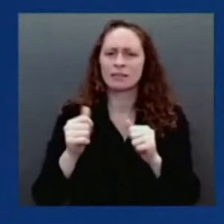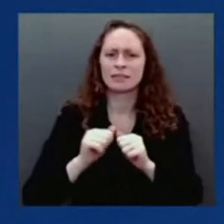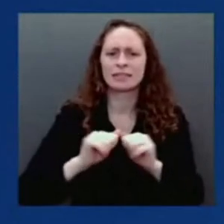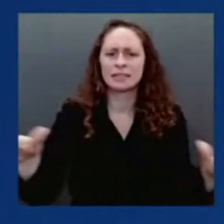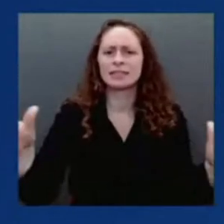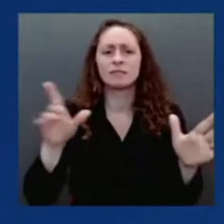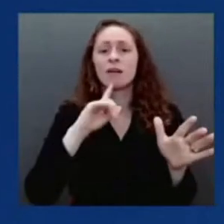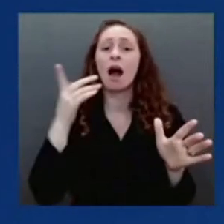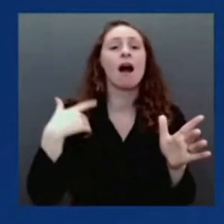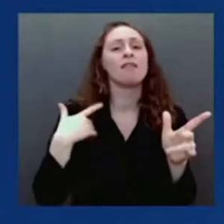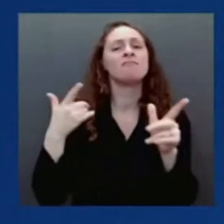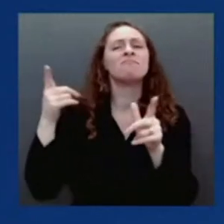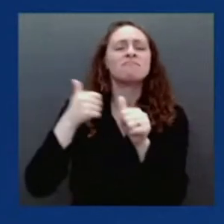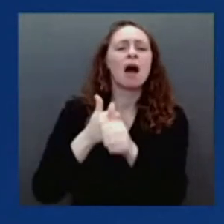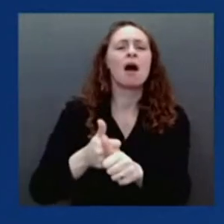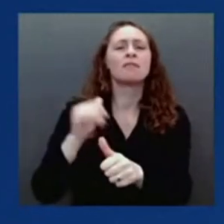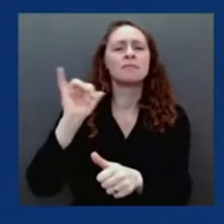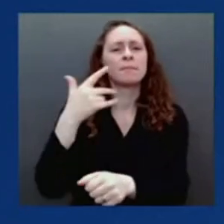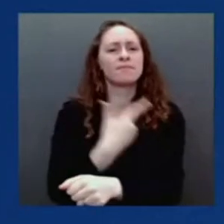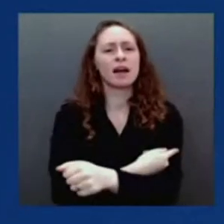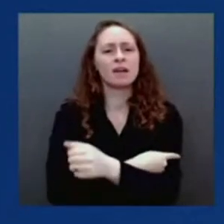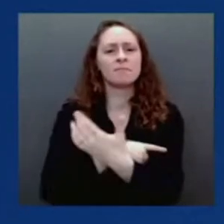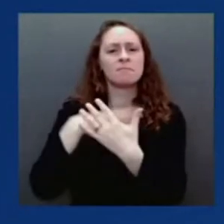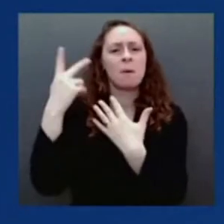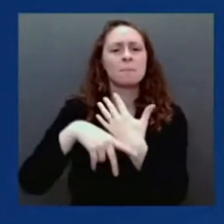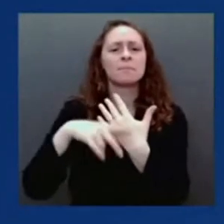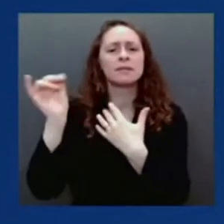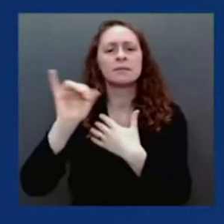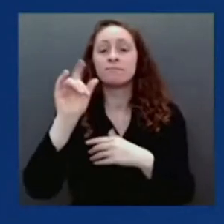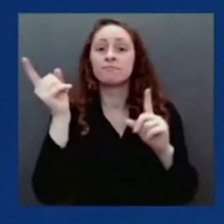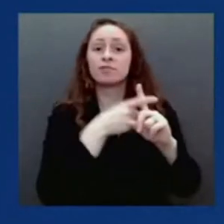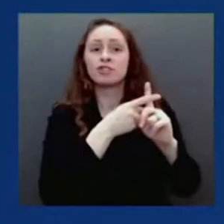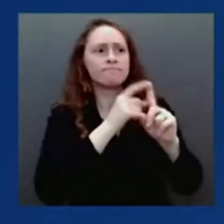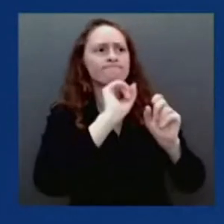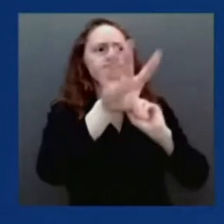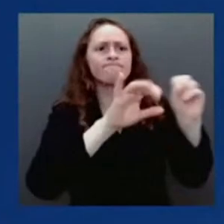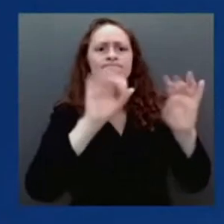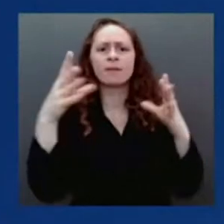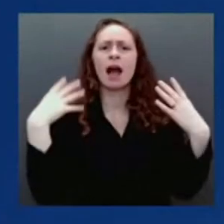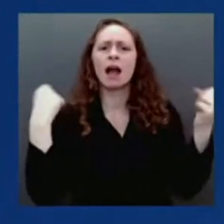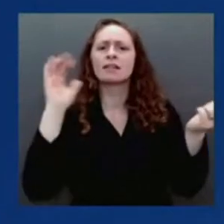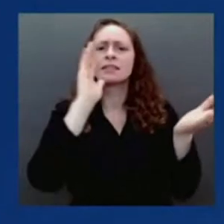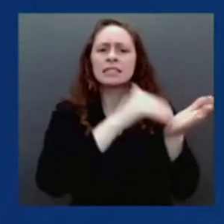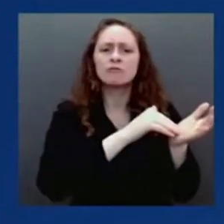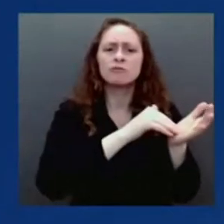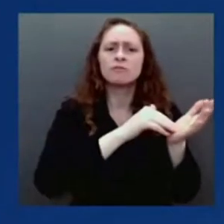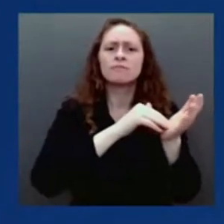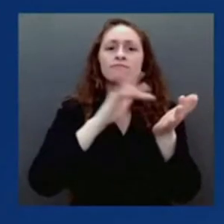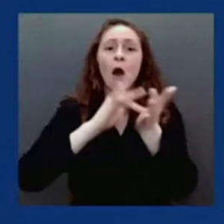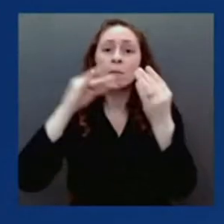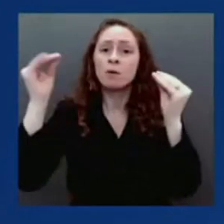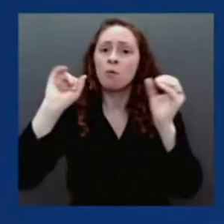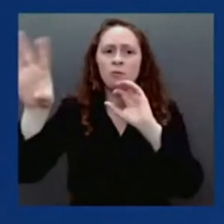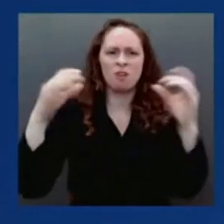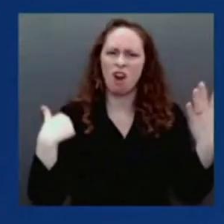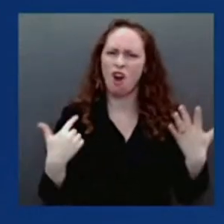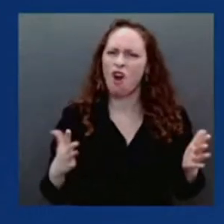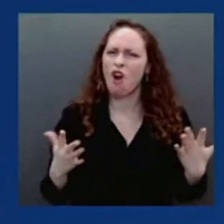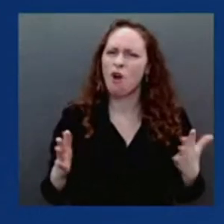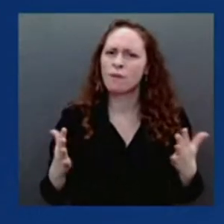shipped masks out, and we're beginning to see people pick up these high-quality masks at locations across the country.